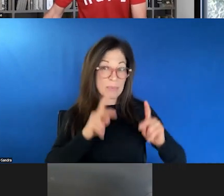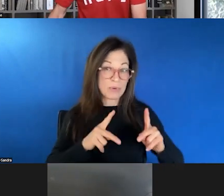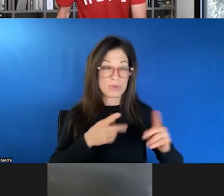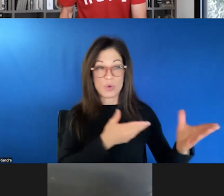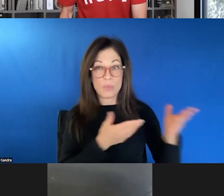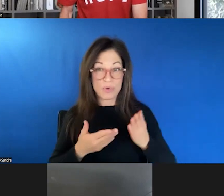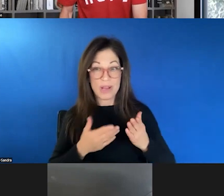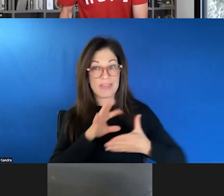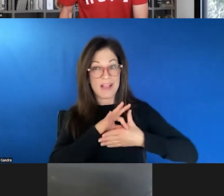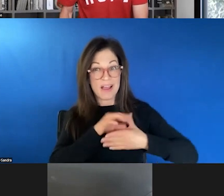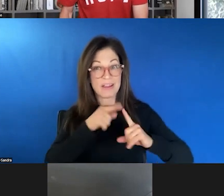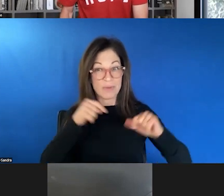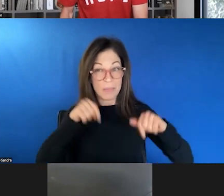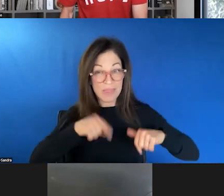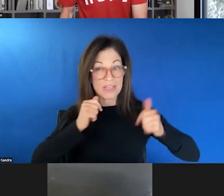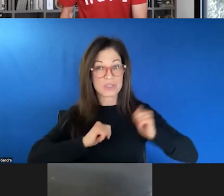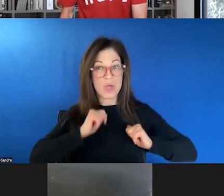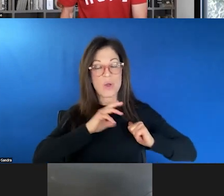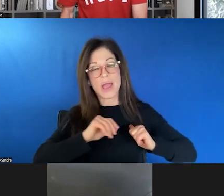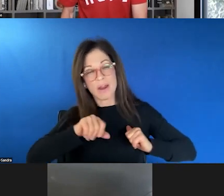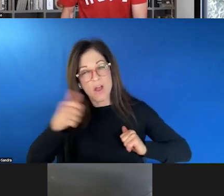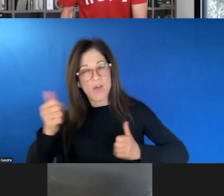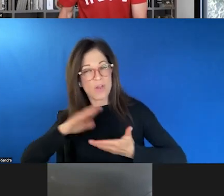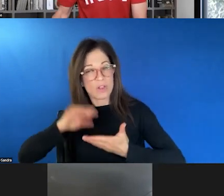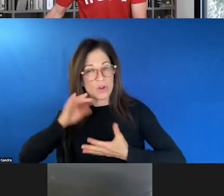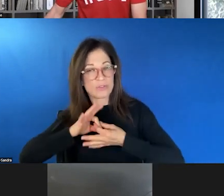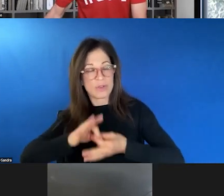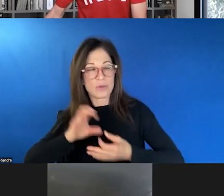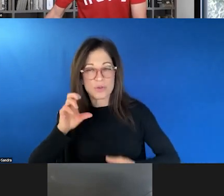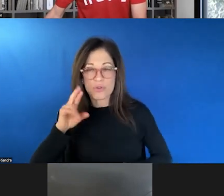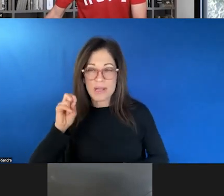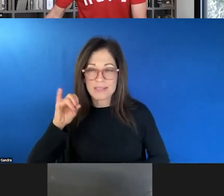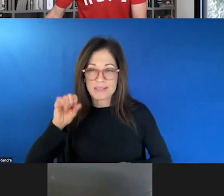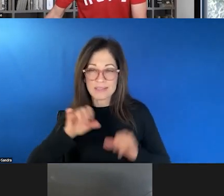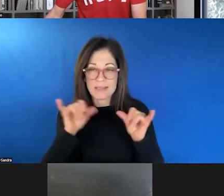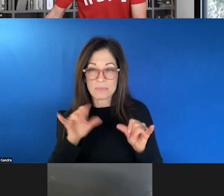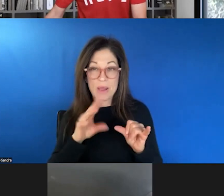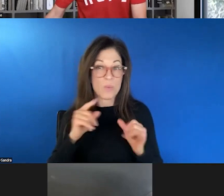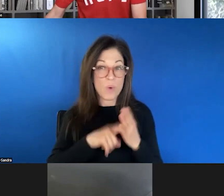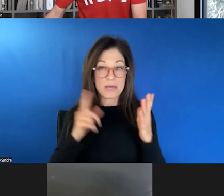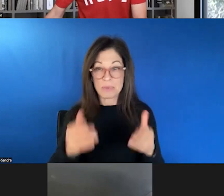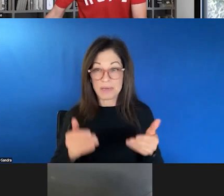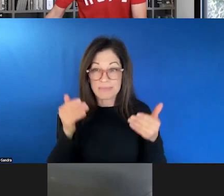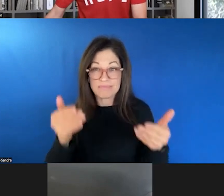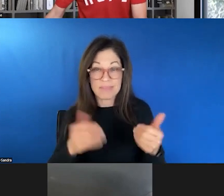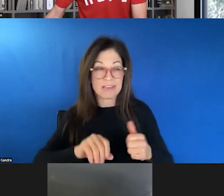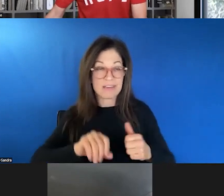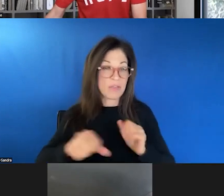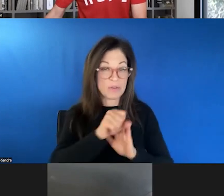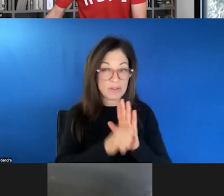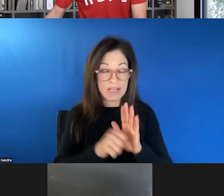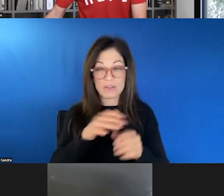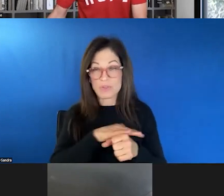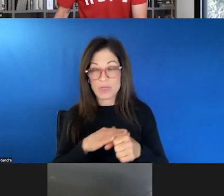and other learnings around crisis systems and what's been able to be advanced in other regions and States, the Medicaid